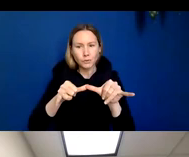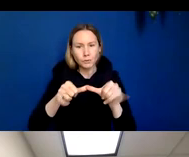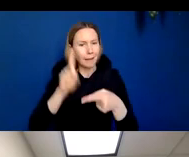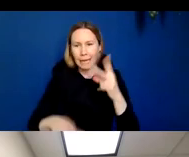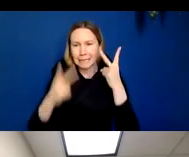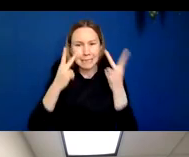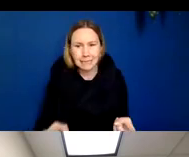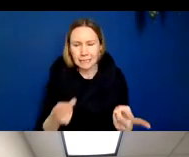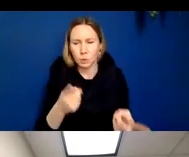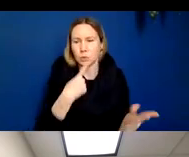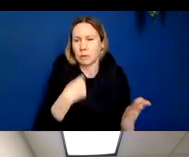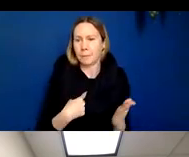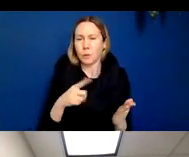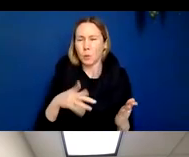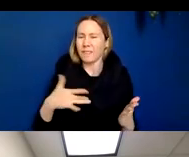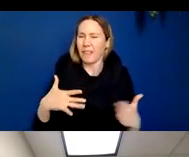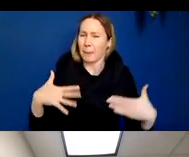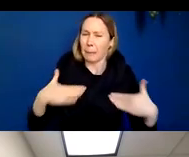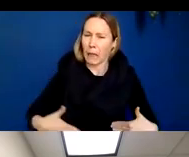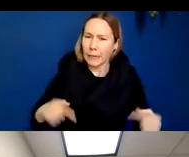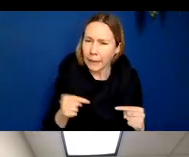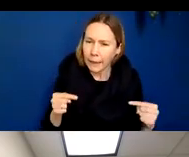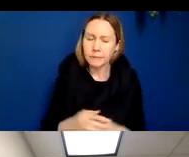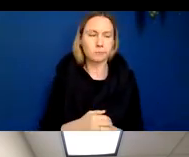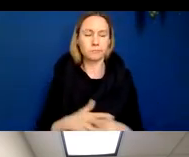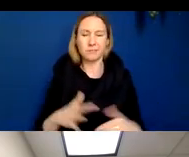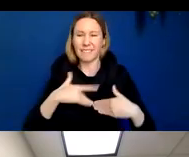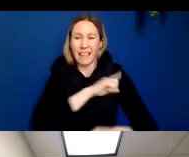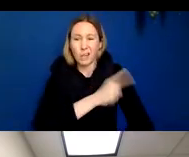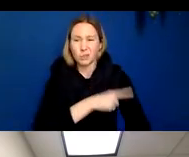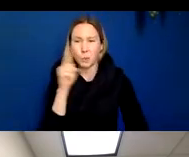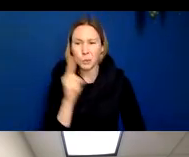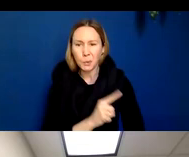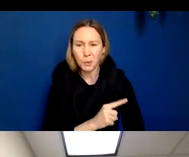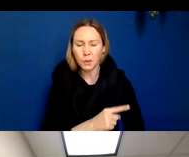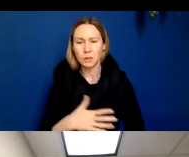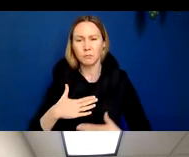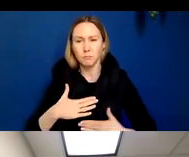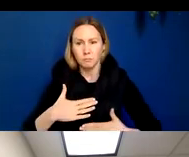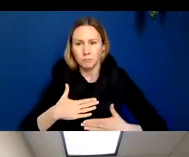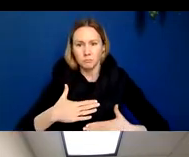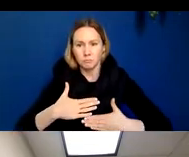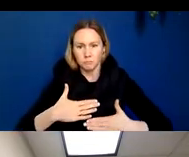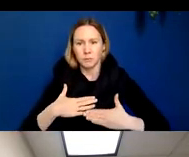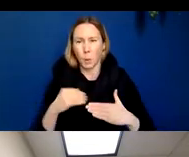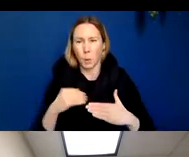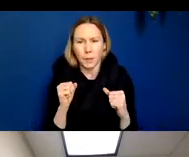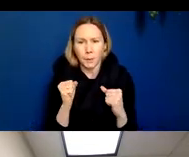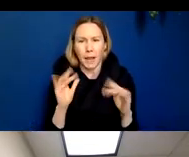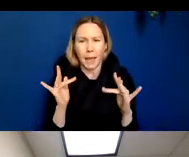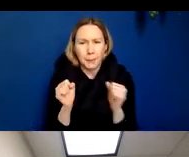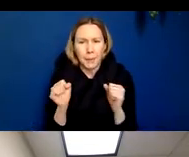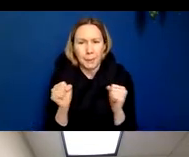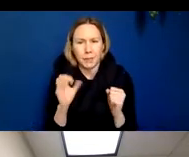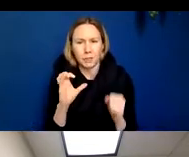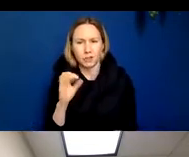way. things like body aches, feeling of low energy, some mild churness of breath and chills, maybe if they're mild. Whereas signs are